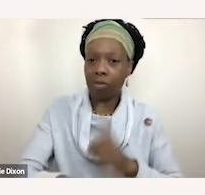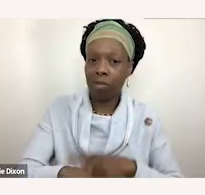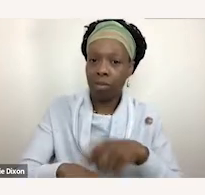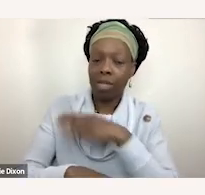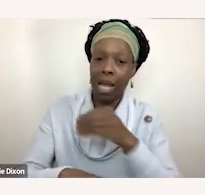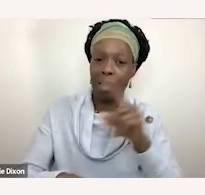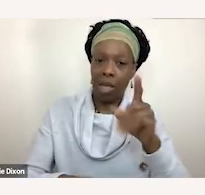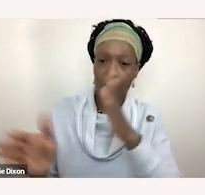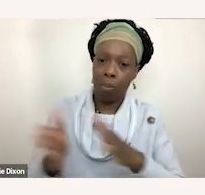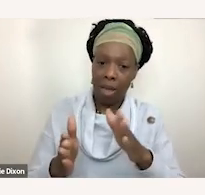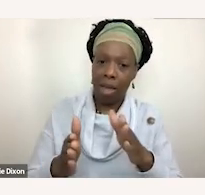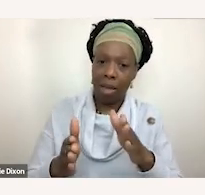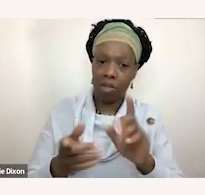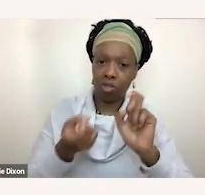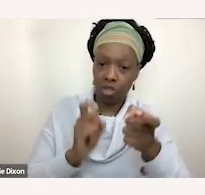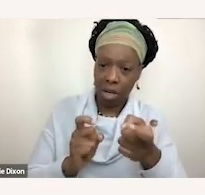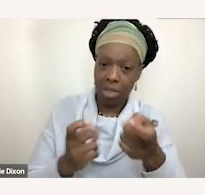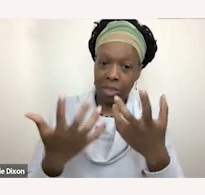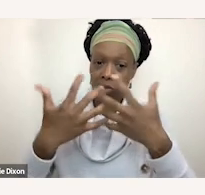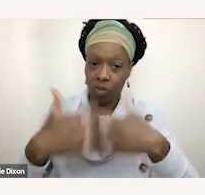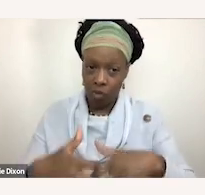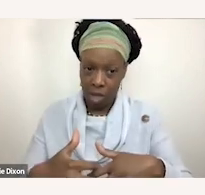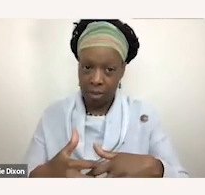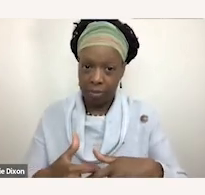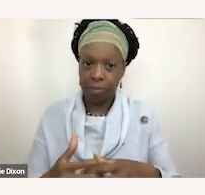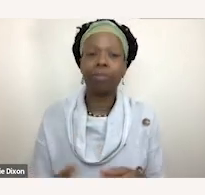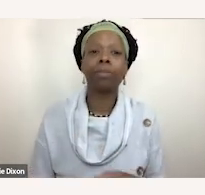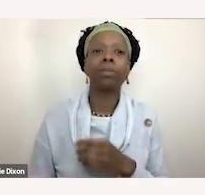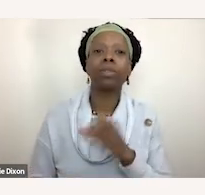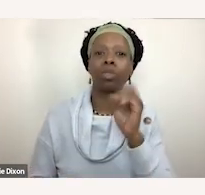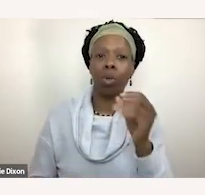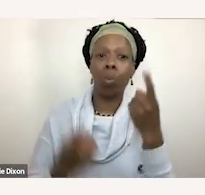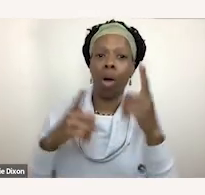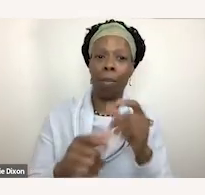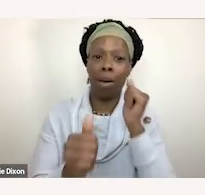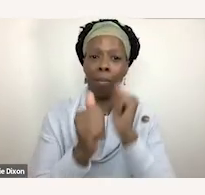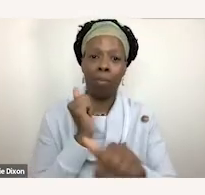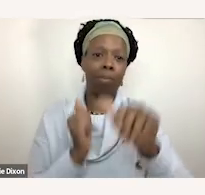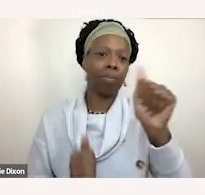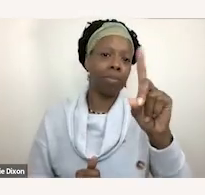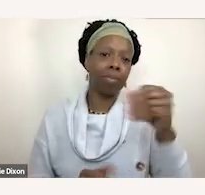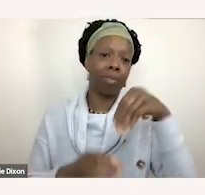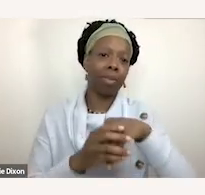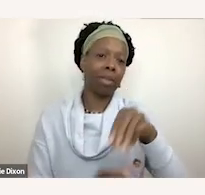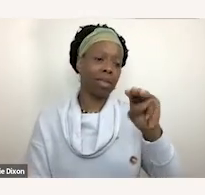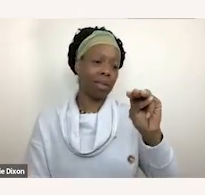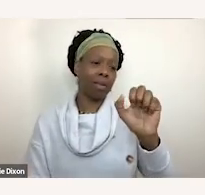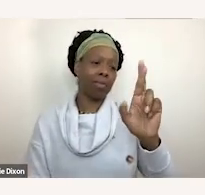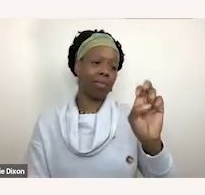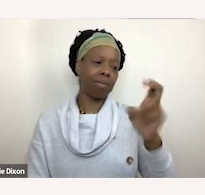so with the passage of the ADA in 1990 in march actually so 30